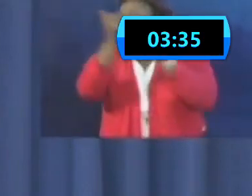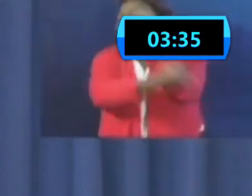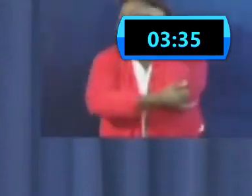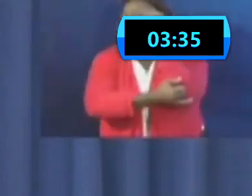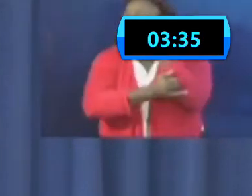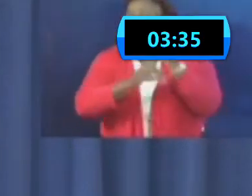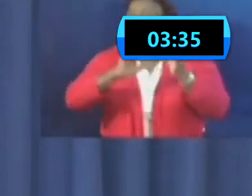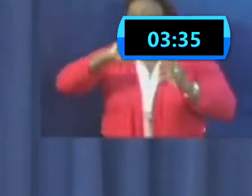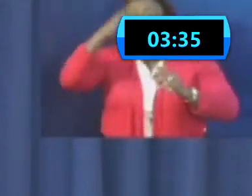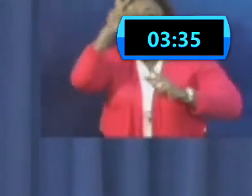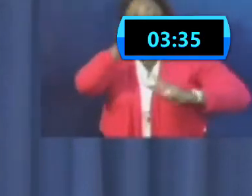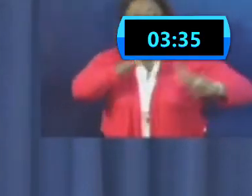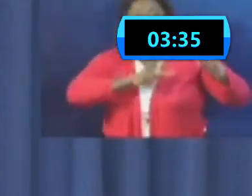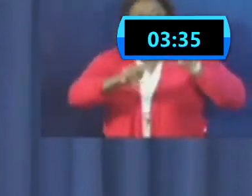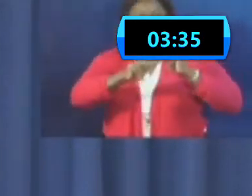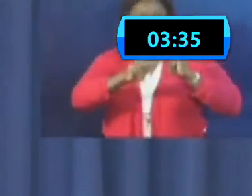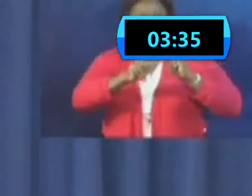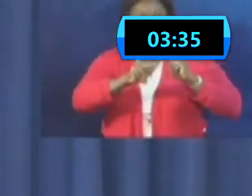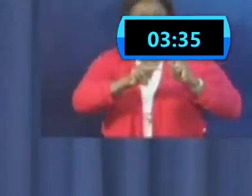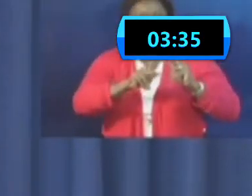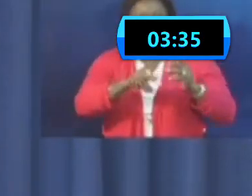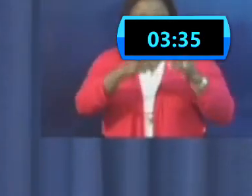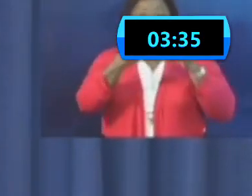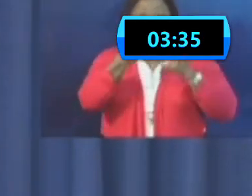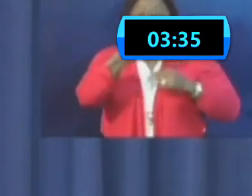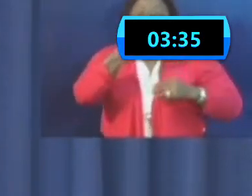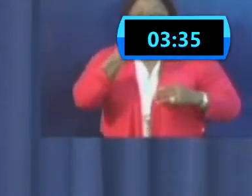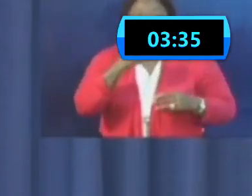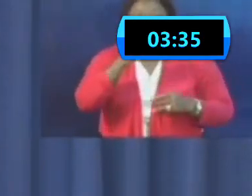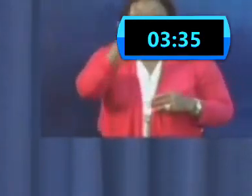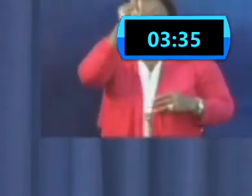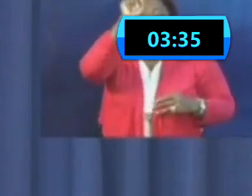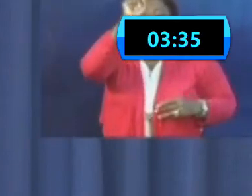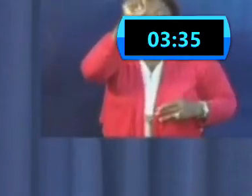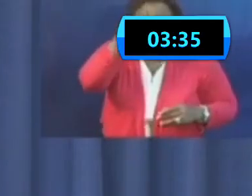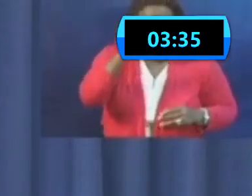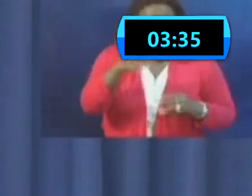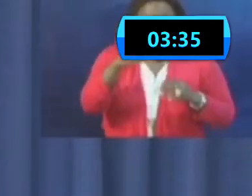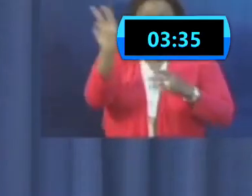where the instruction to do this, there's no pushback.